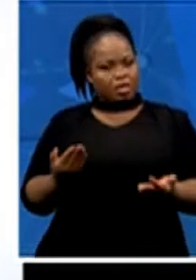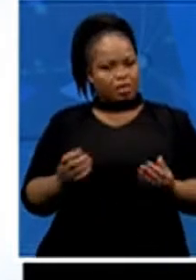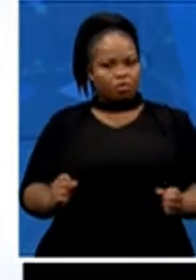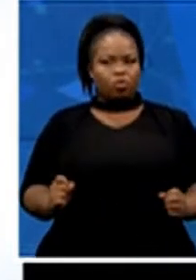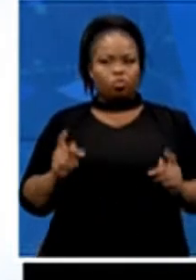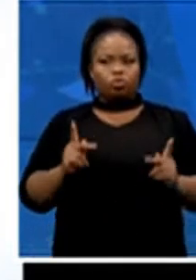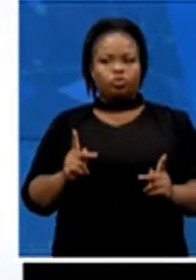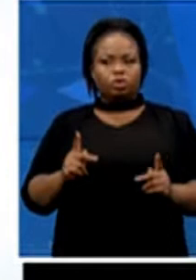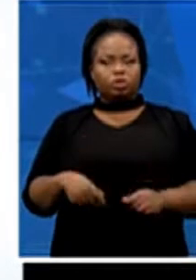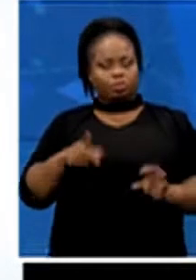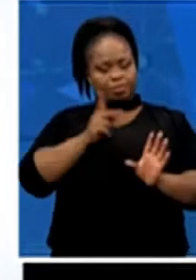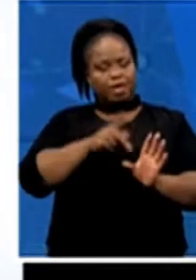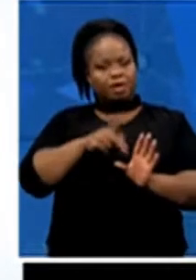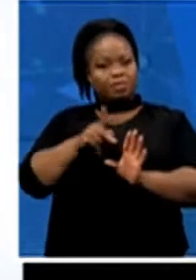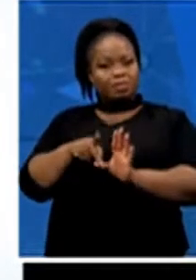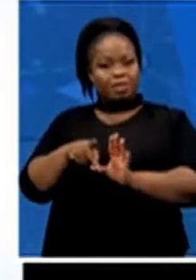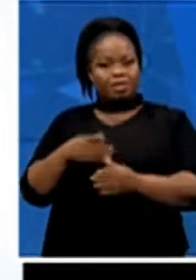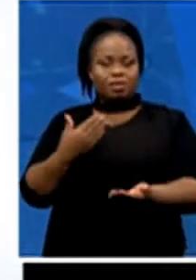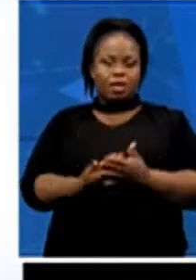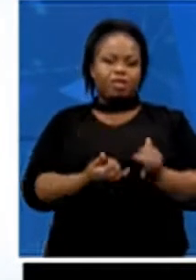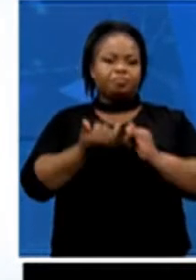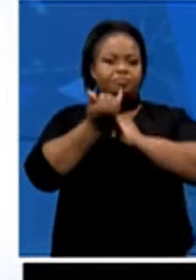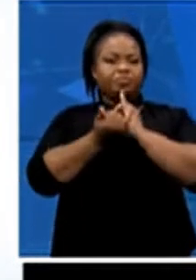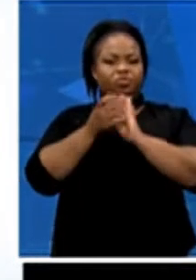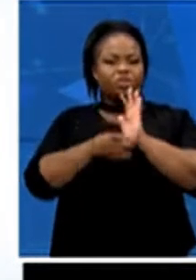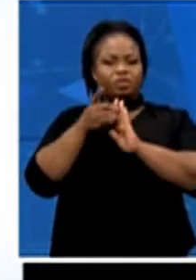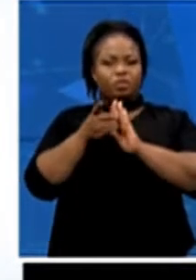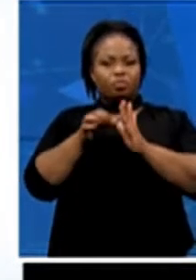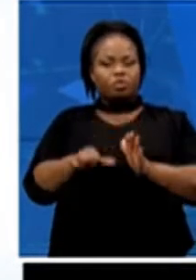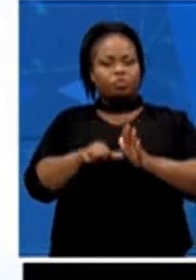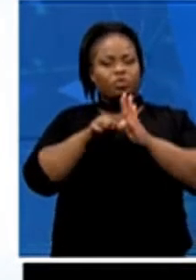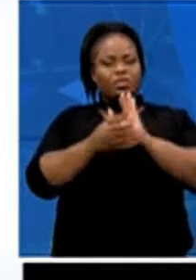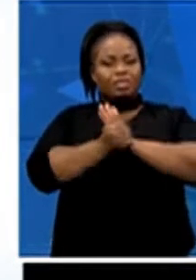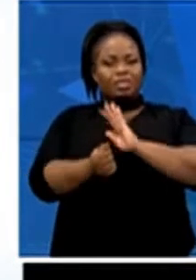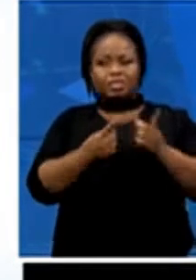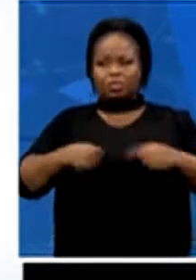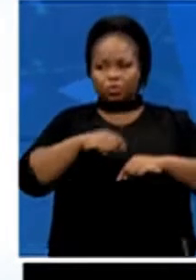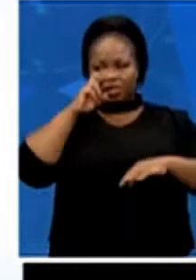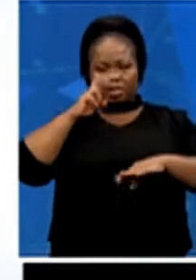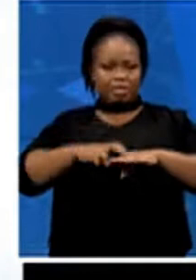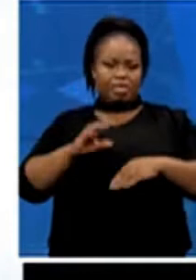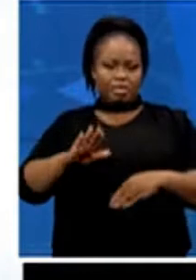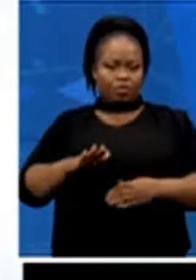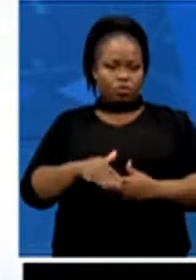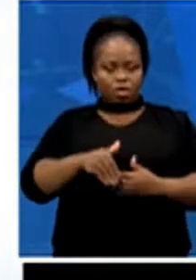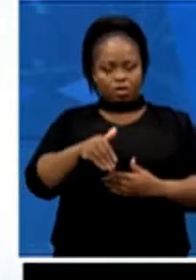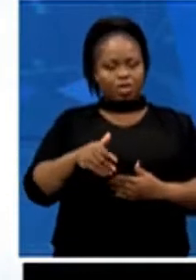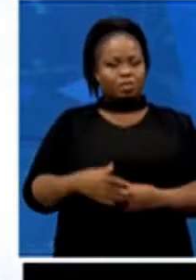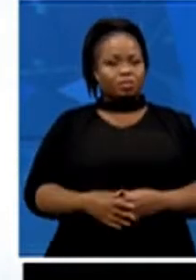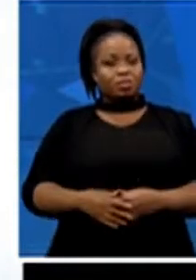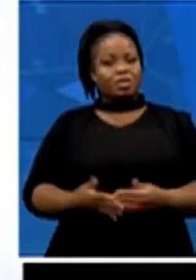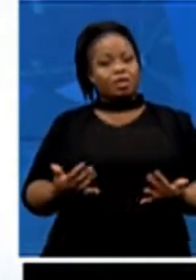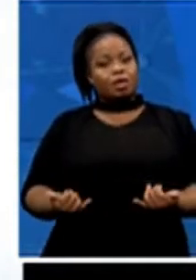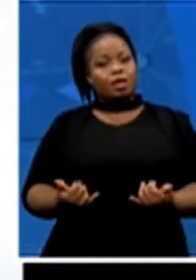compete, and develop the fundamental skills required of an elite cricketer. The current club structures and the quality of